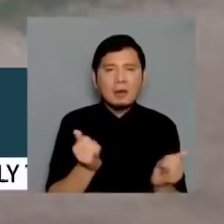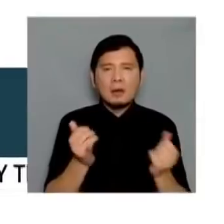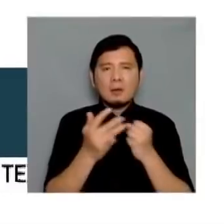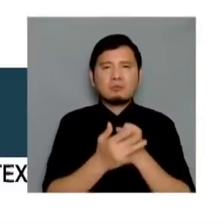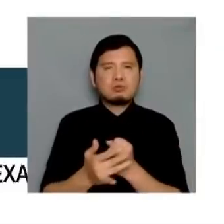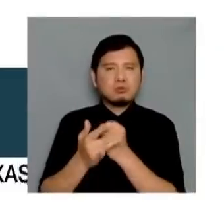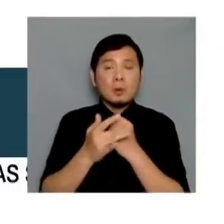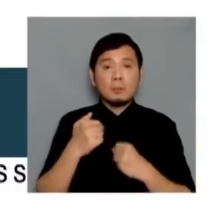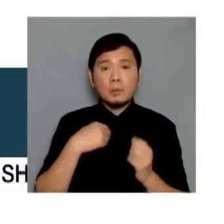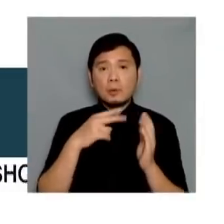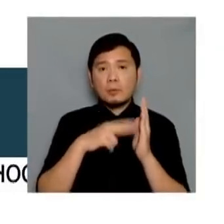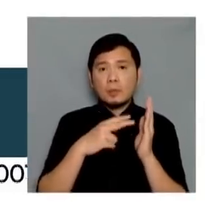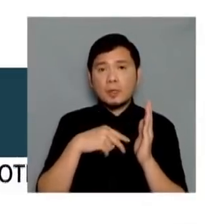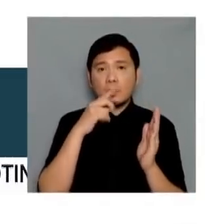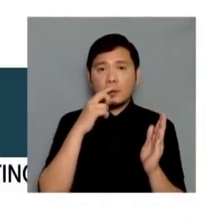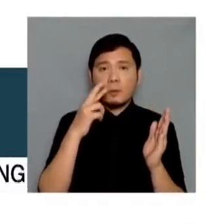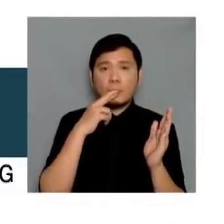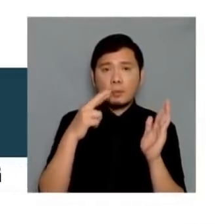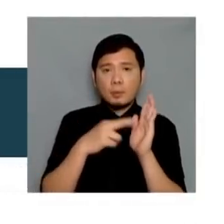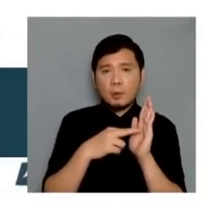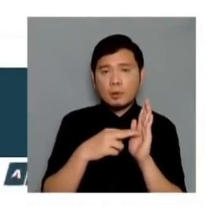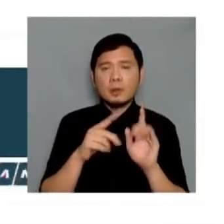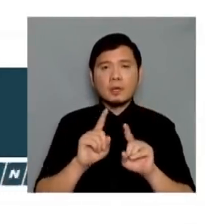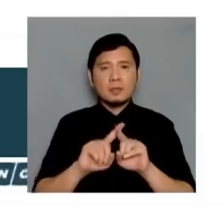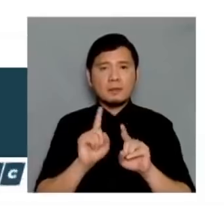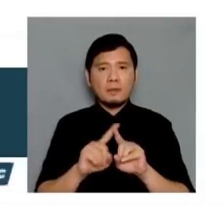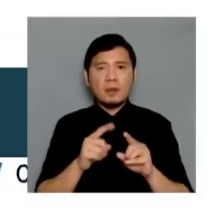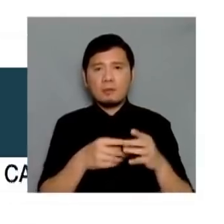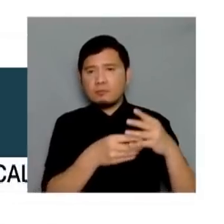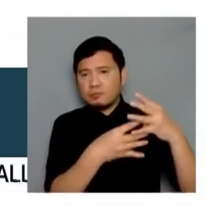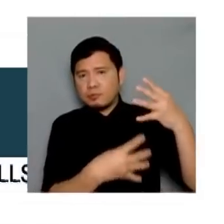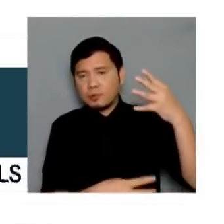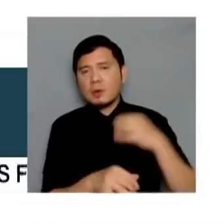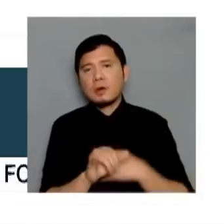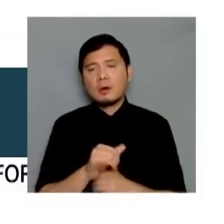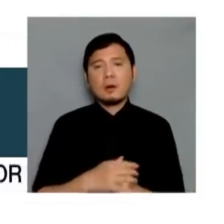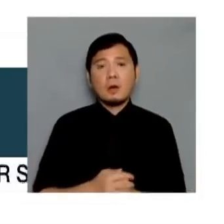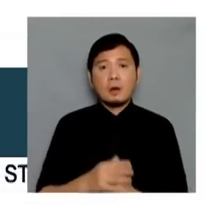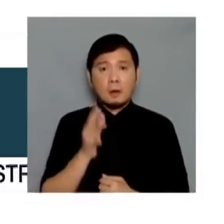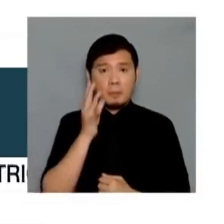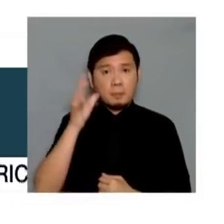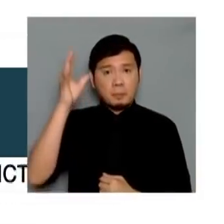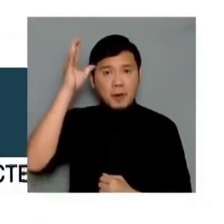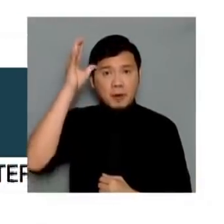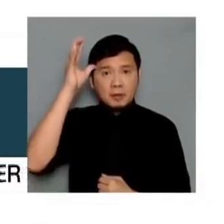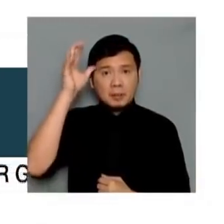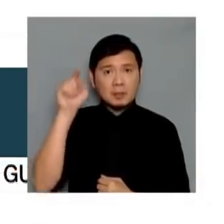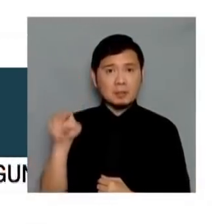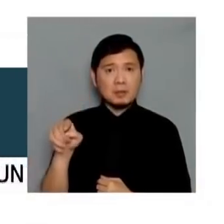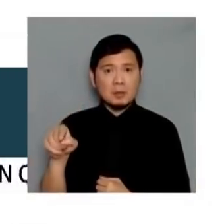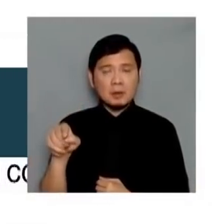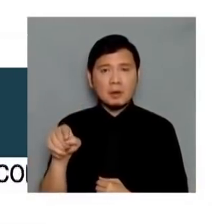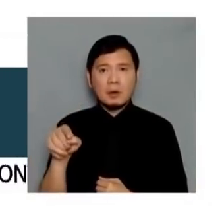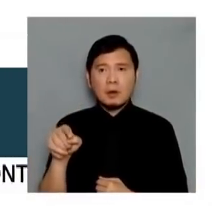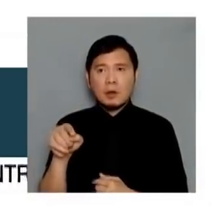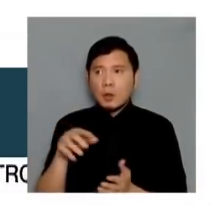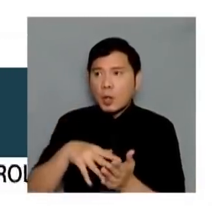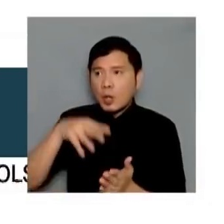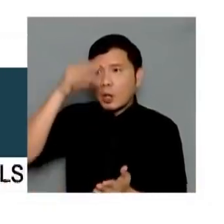reports today from various accounts of how parents are finding out of what happened to their kids.